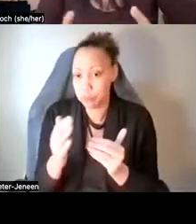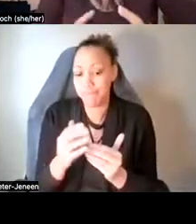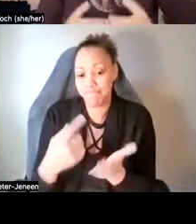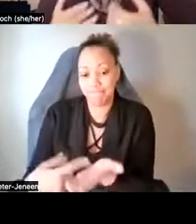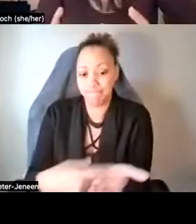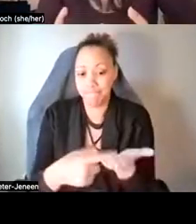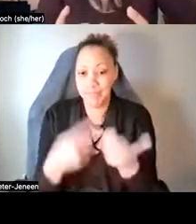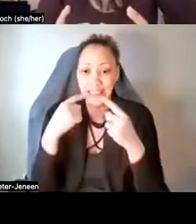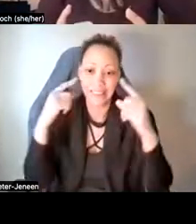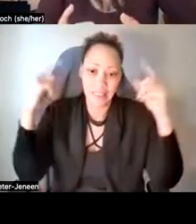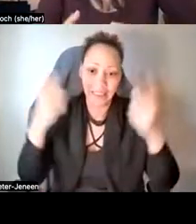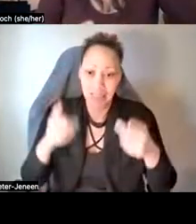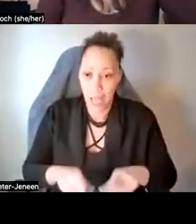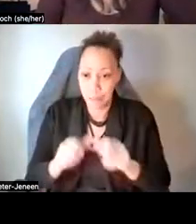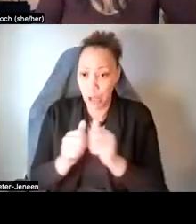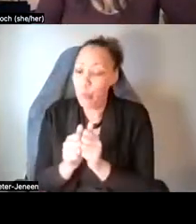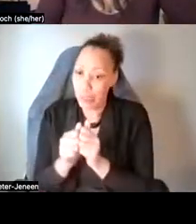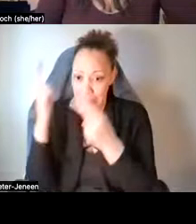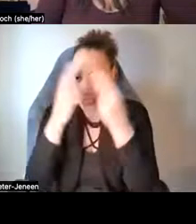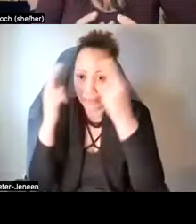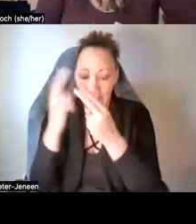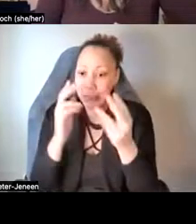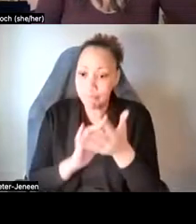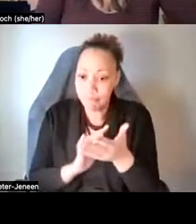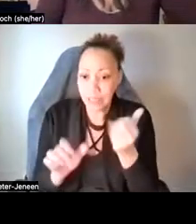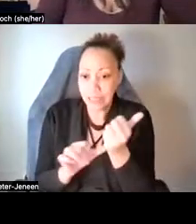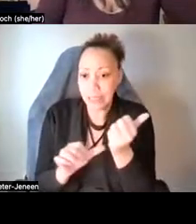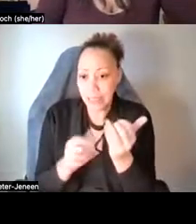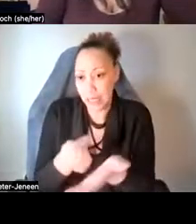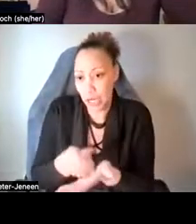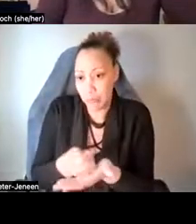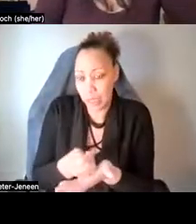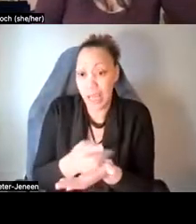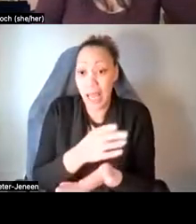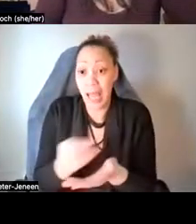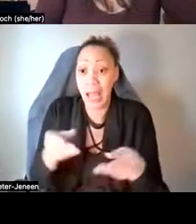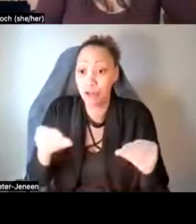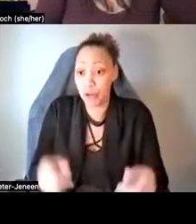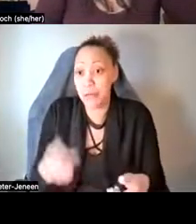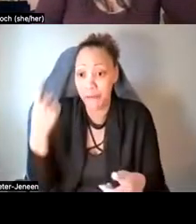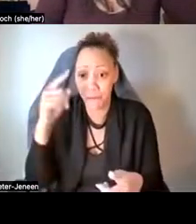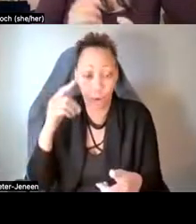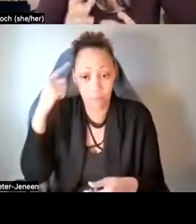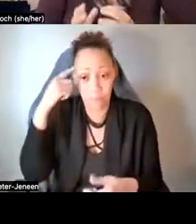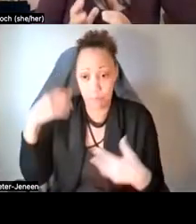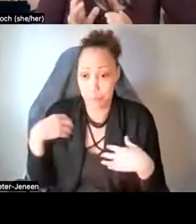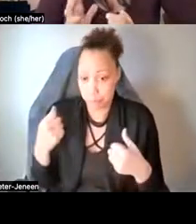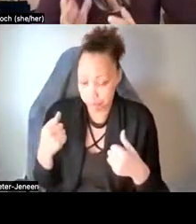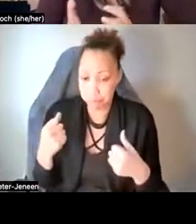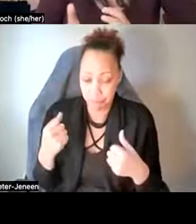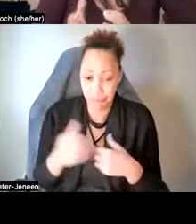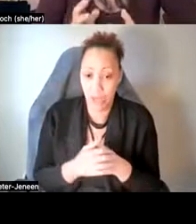the successes that are happening with psychedelic assisted therapy for the treatment of mental illnesses. That we just